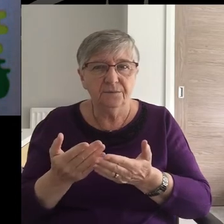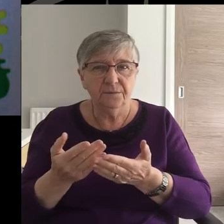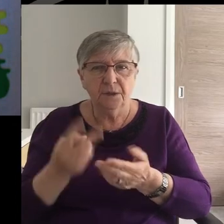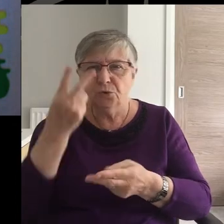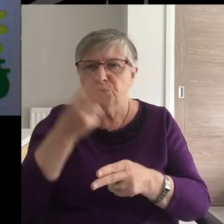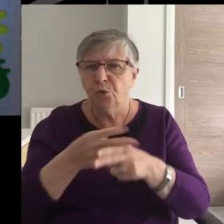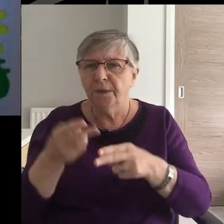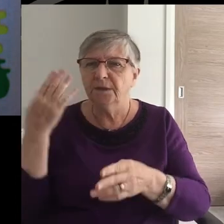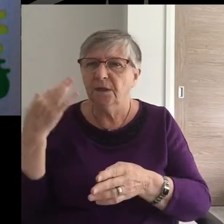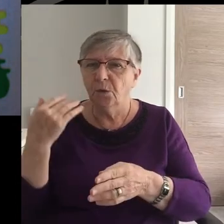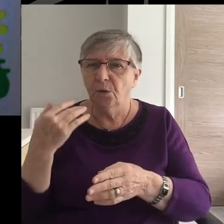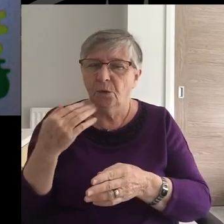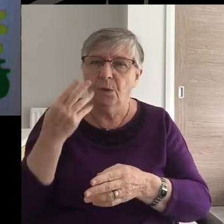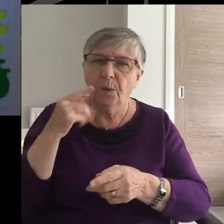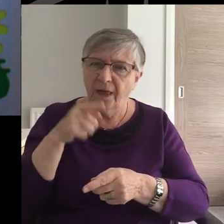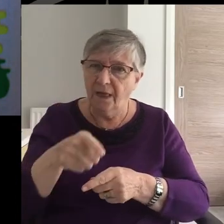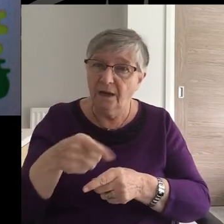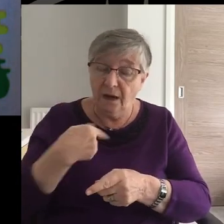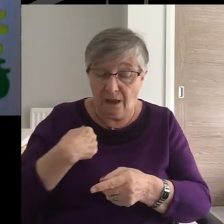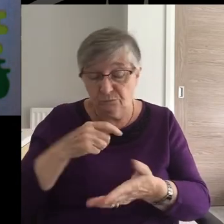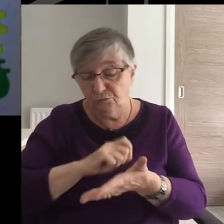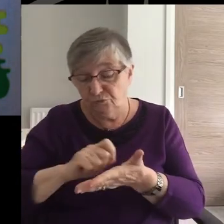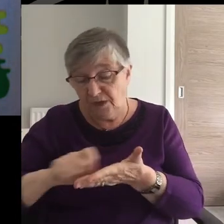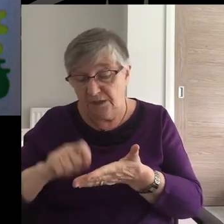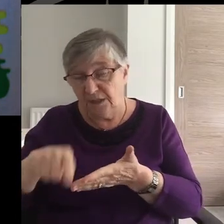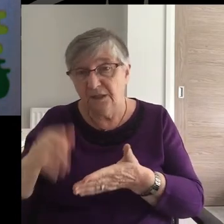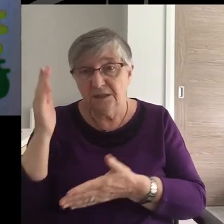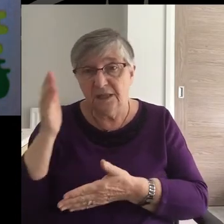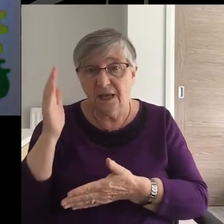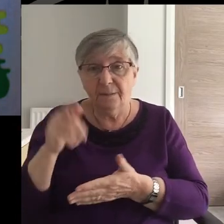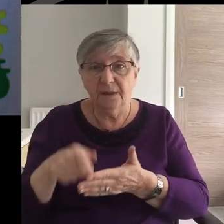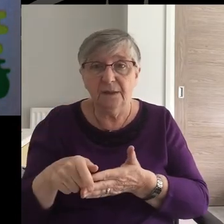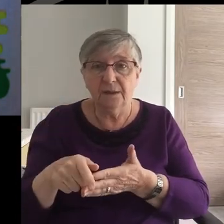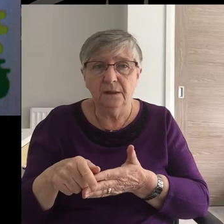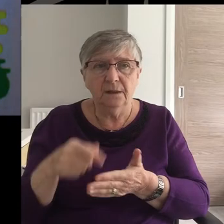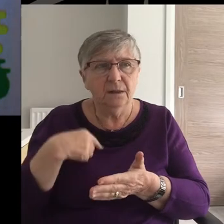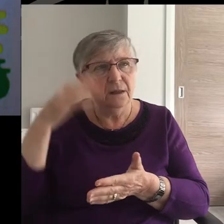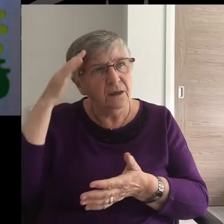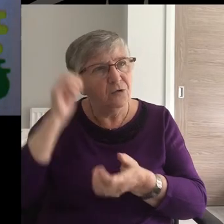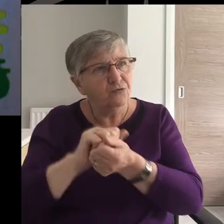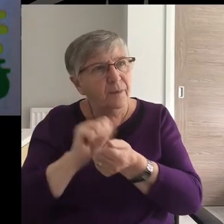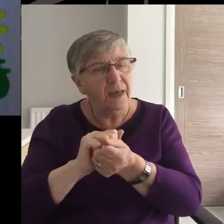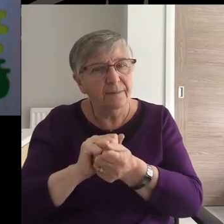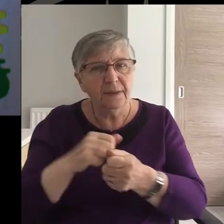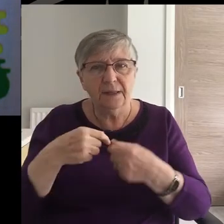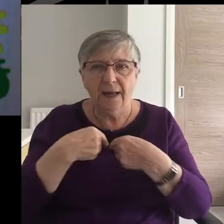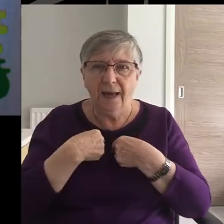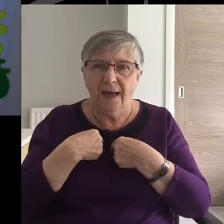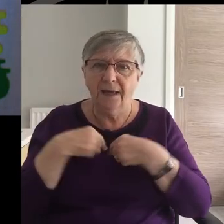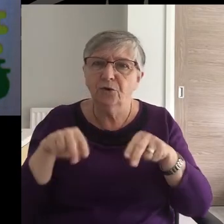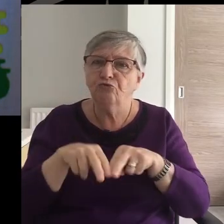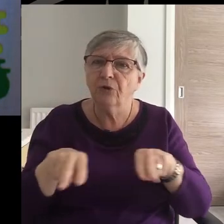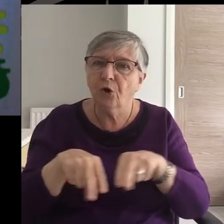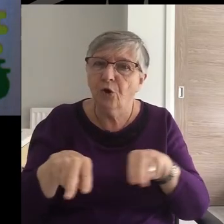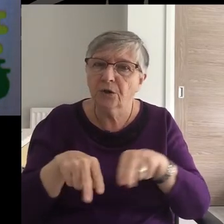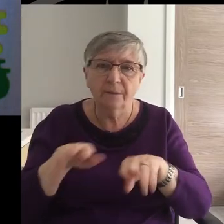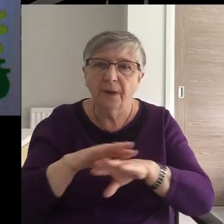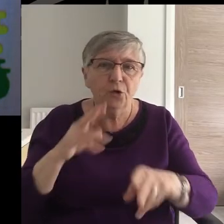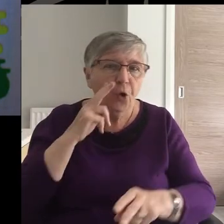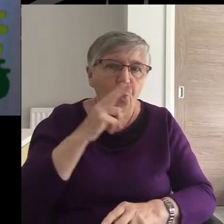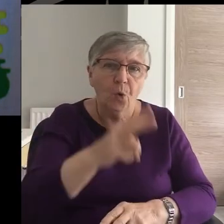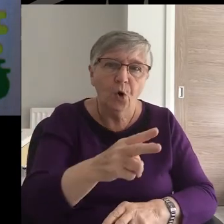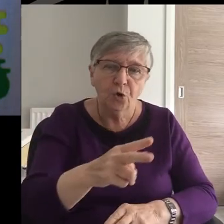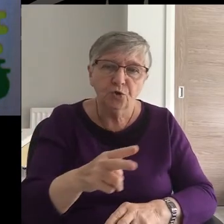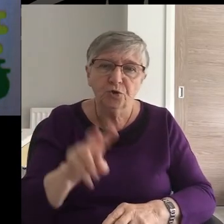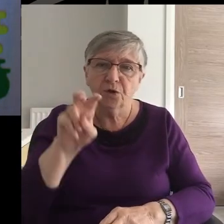A fortnight ago, when this sermon was at this stage, I remembered that I had recorded but not yet